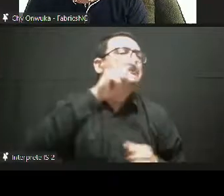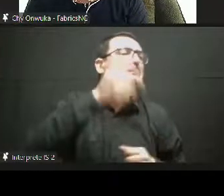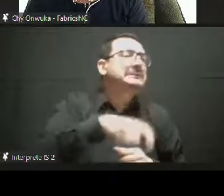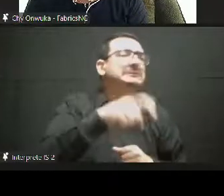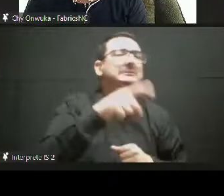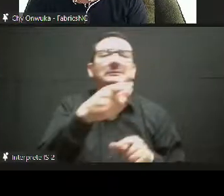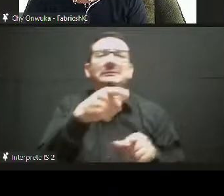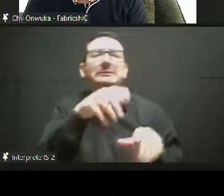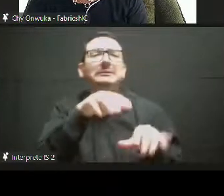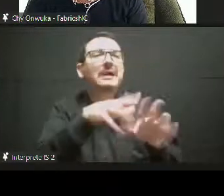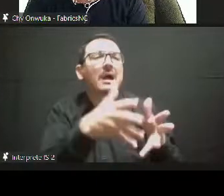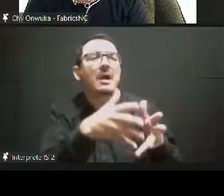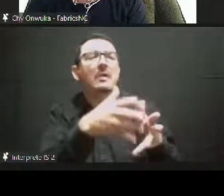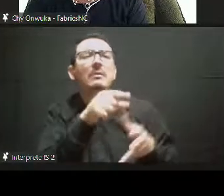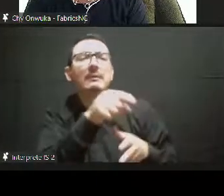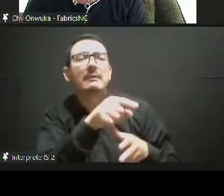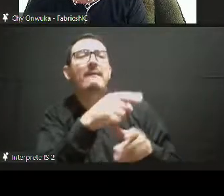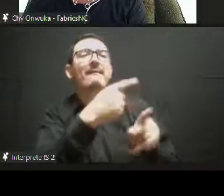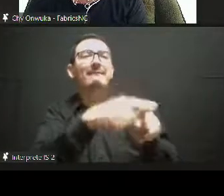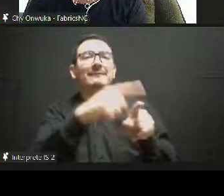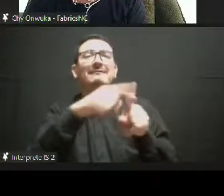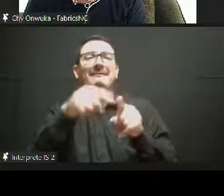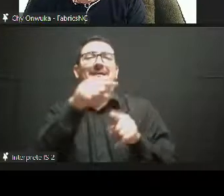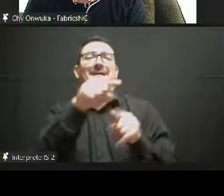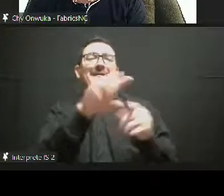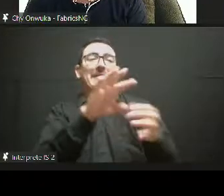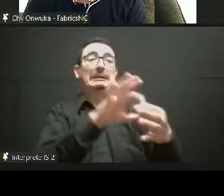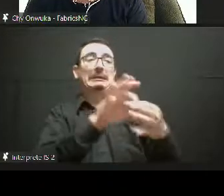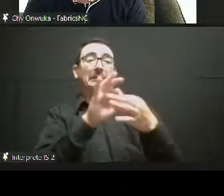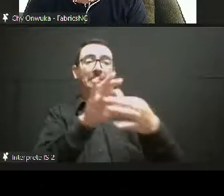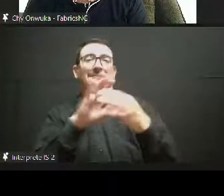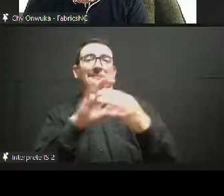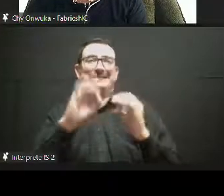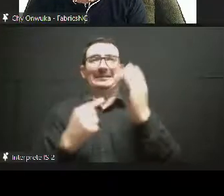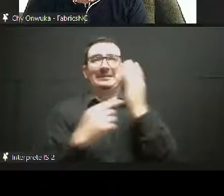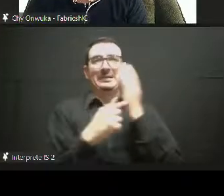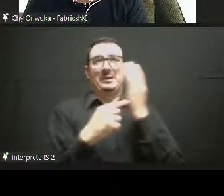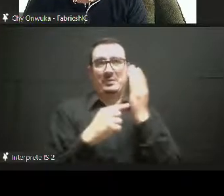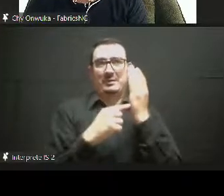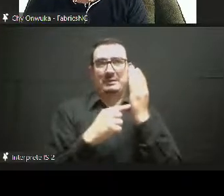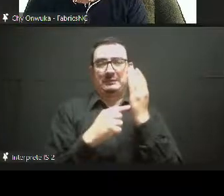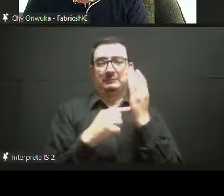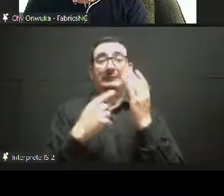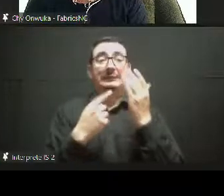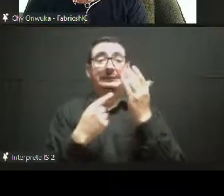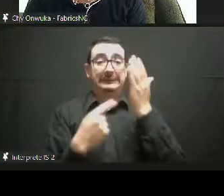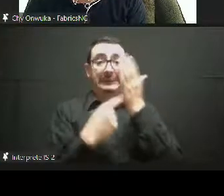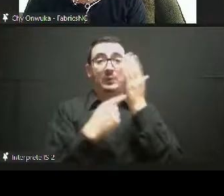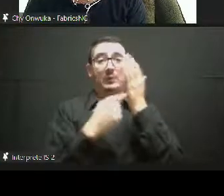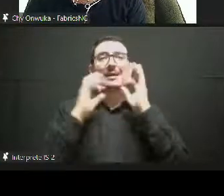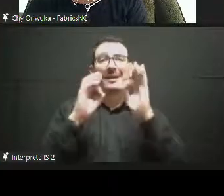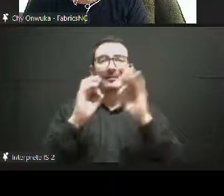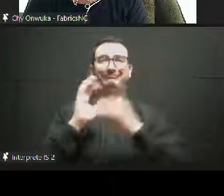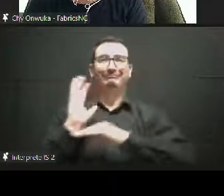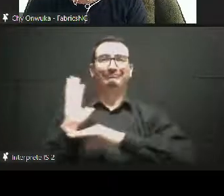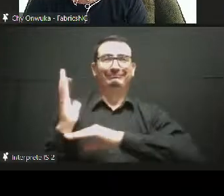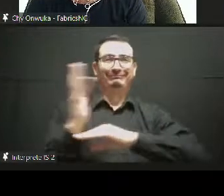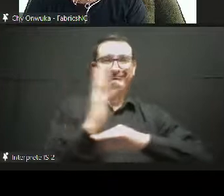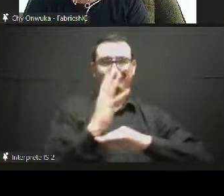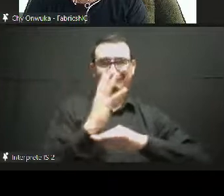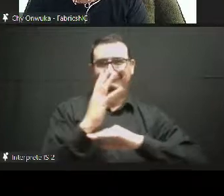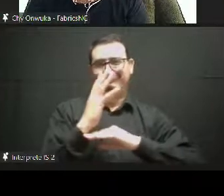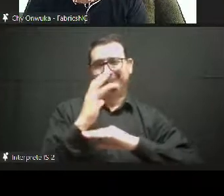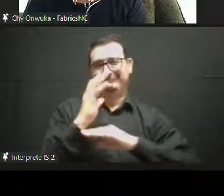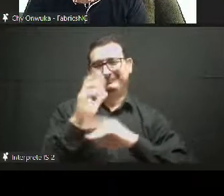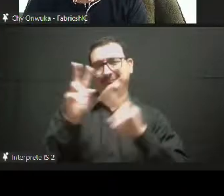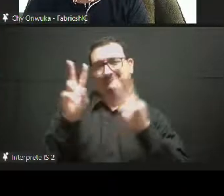technologies, and combining, let's say, the focus on the digital transition and ways to help the